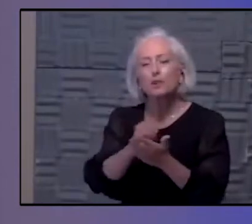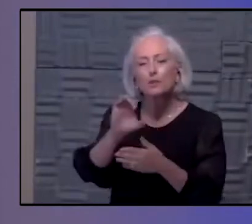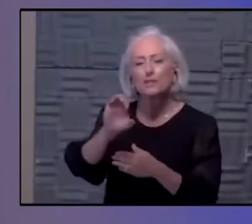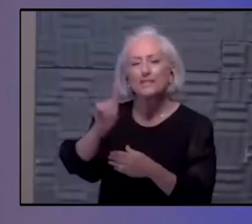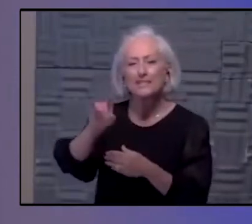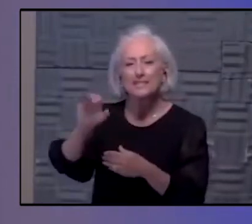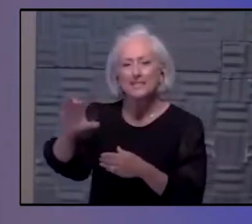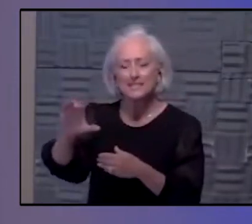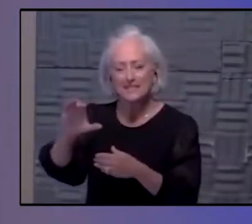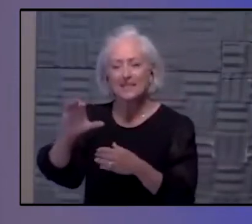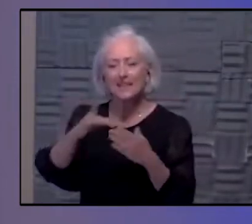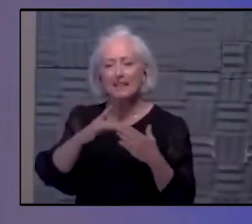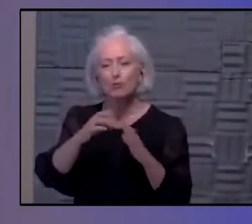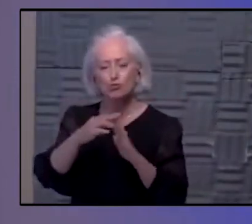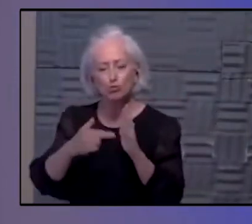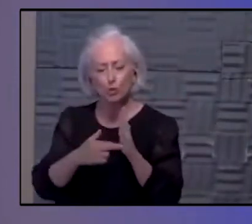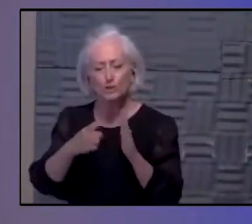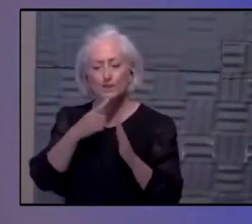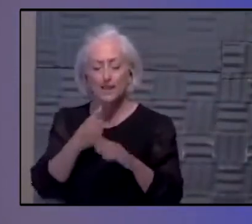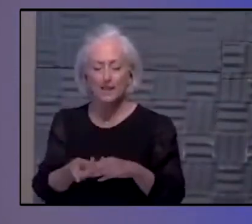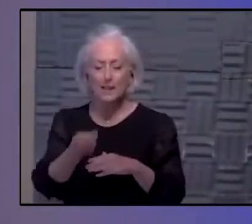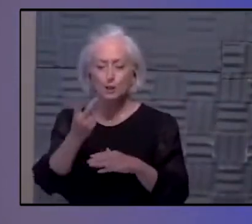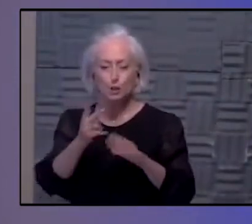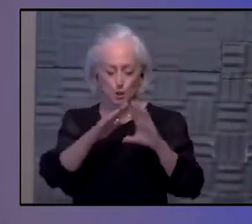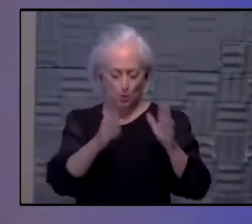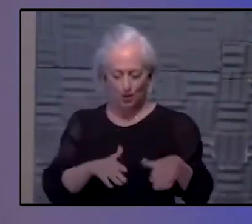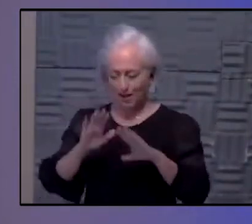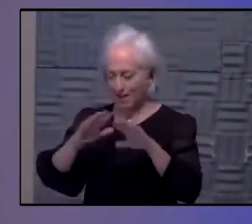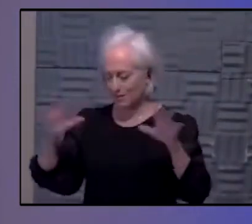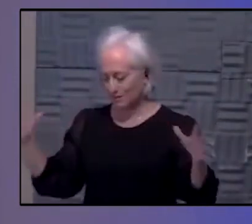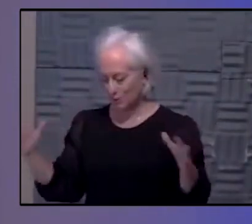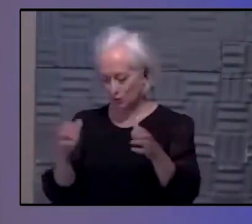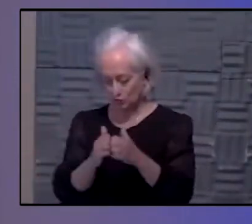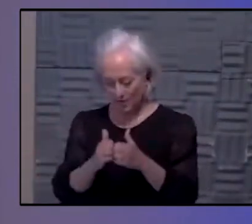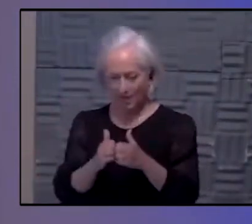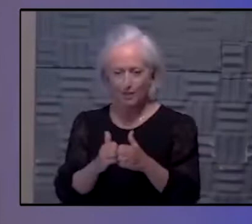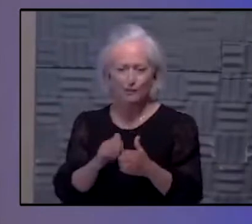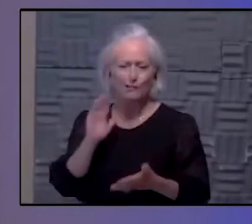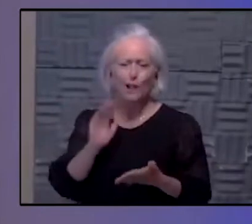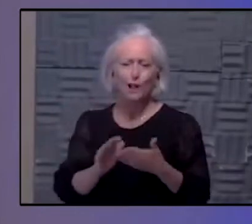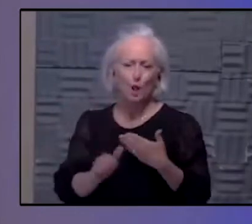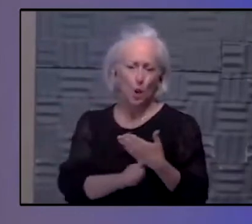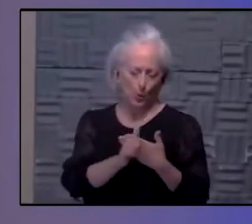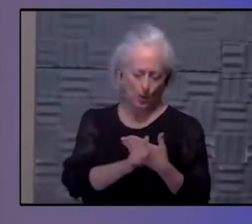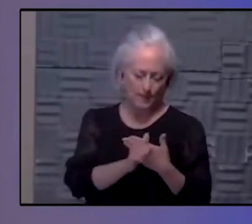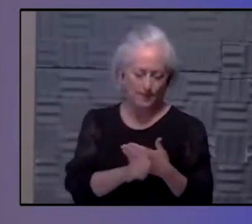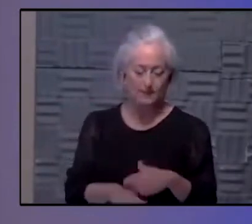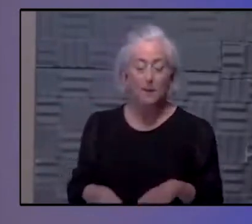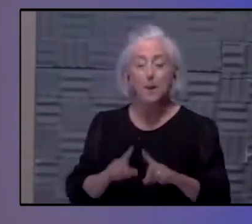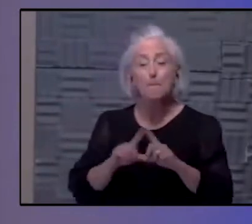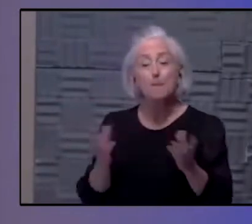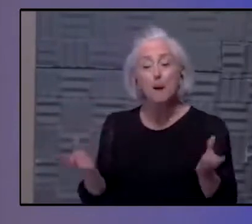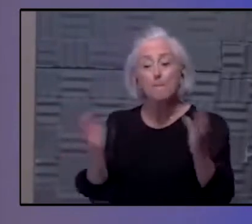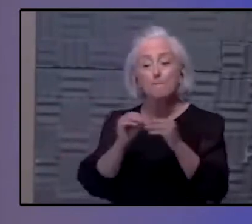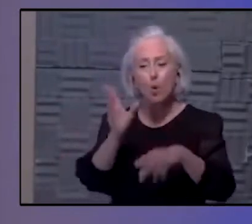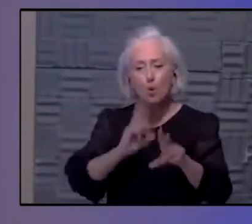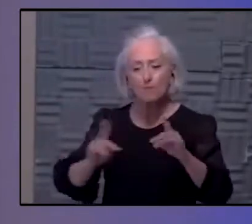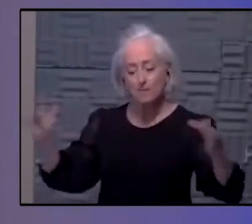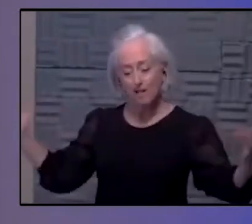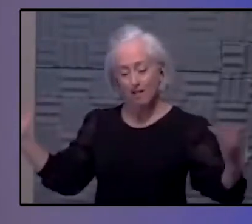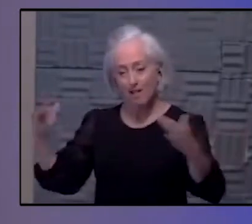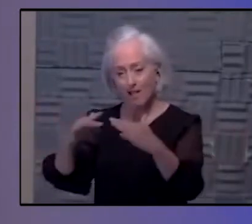about two vaccinated households getting together, very low risk event for transmission. And then, yes, the more people there are,